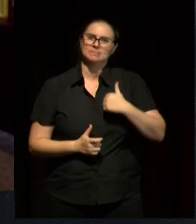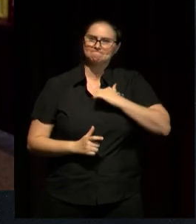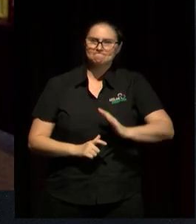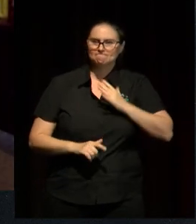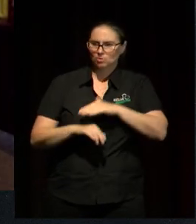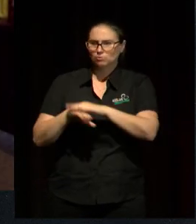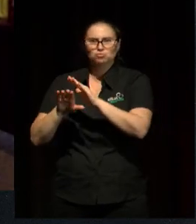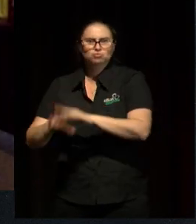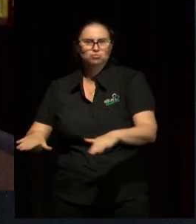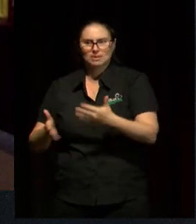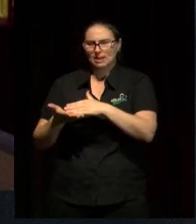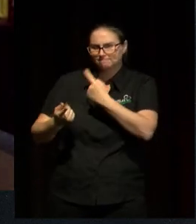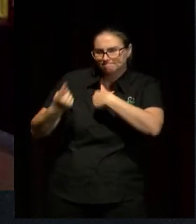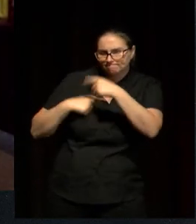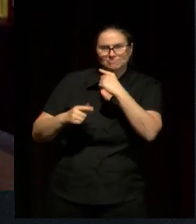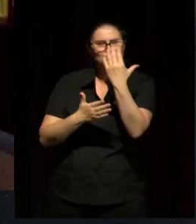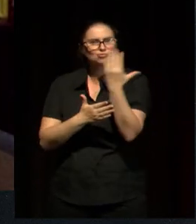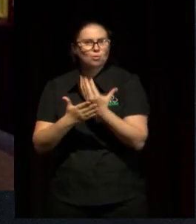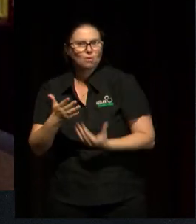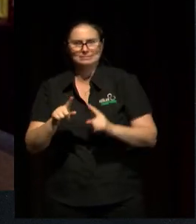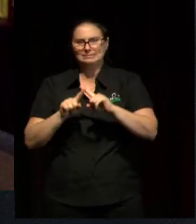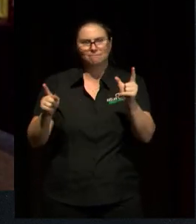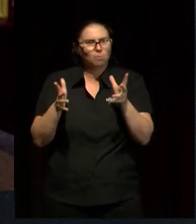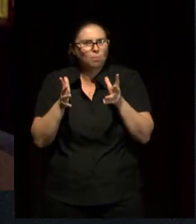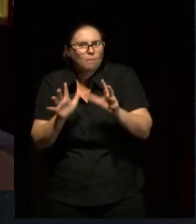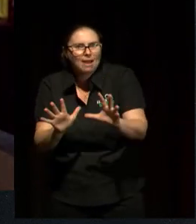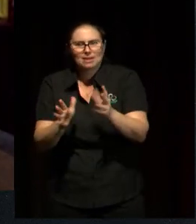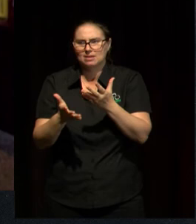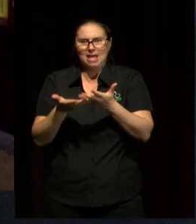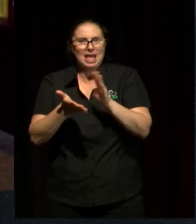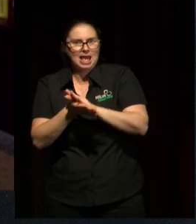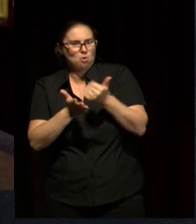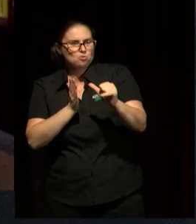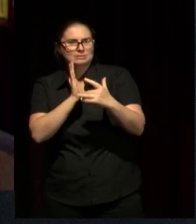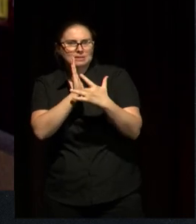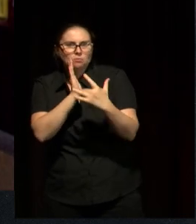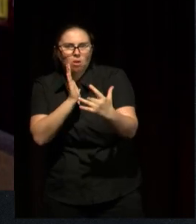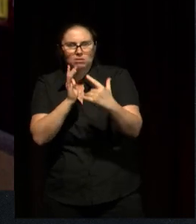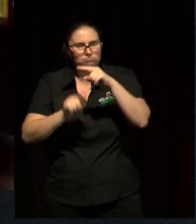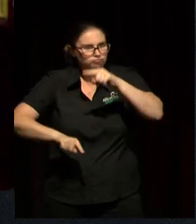literatures, genres and technologies they use to kind of tell those stories.